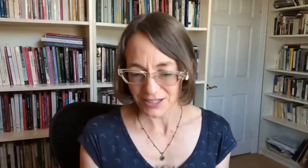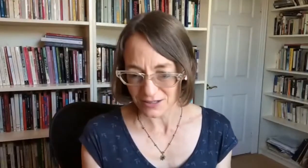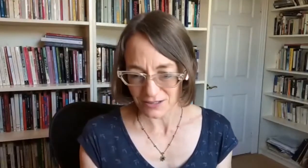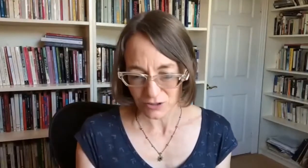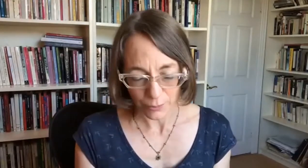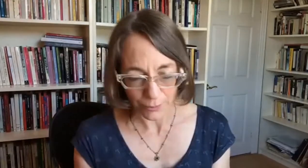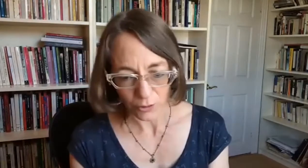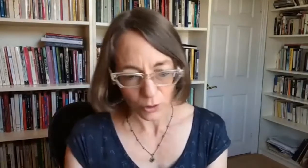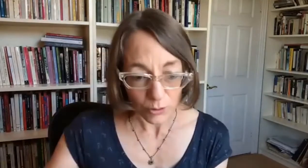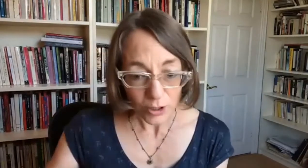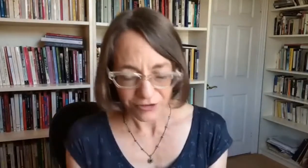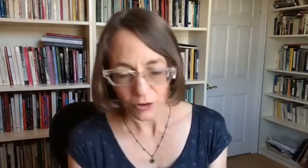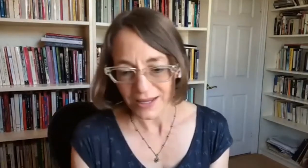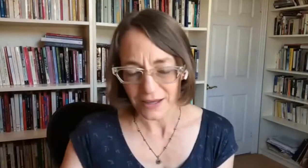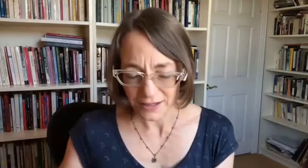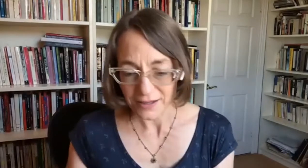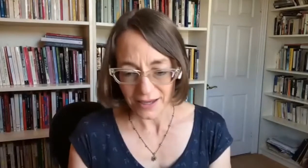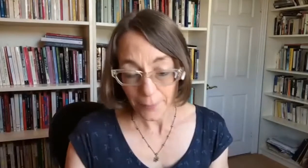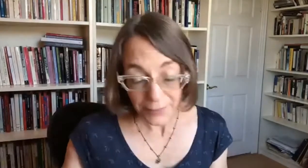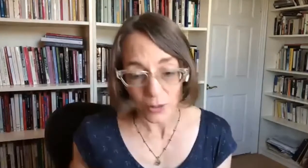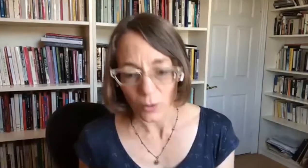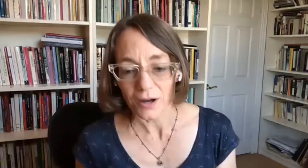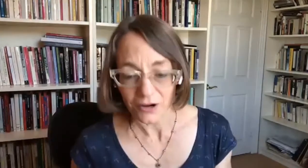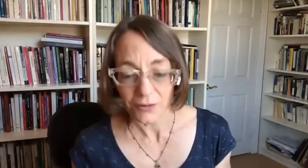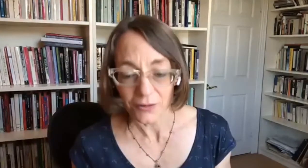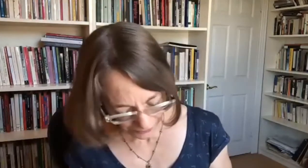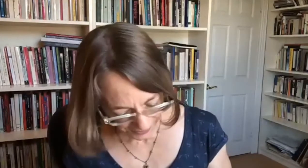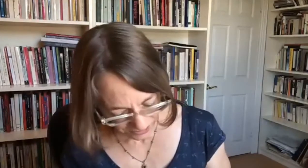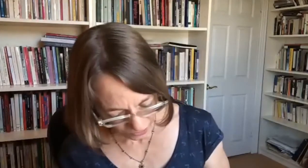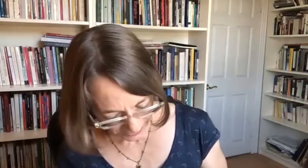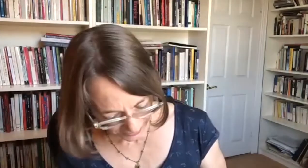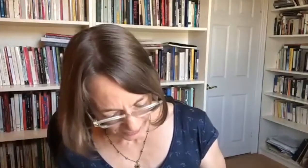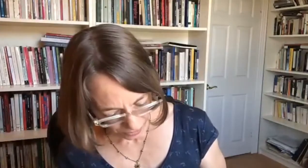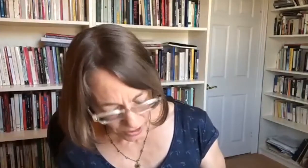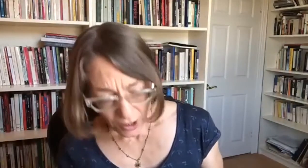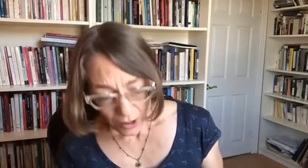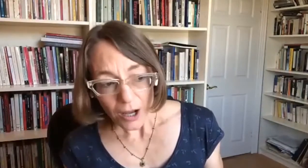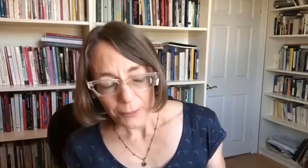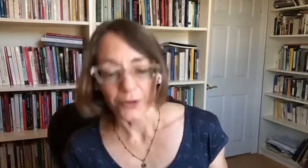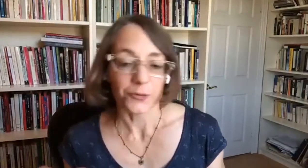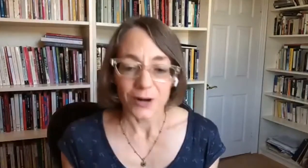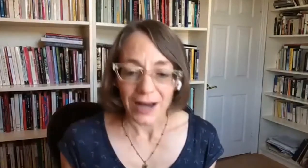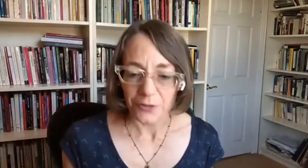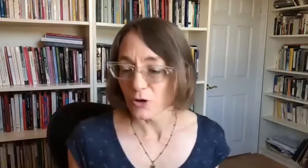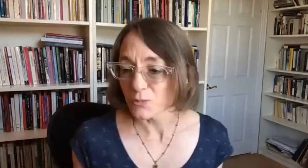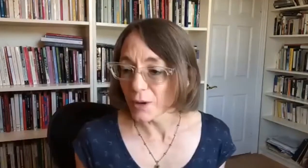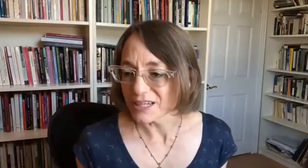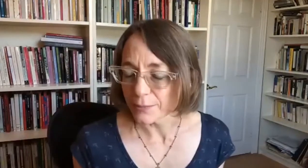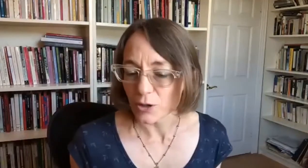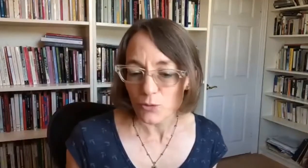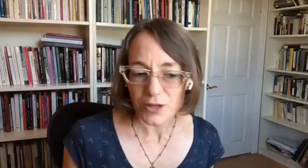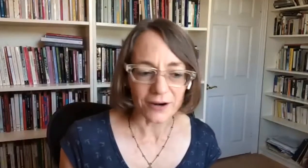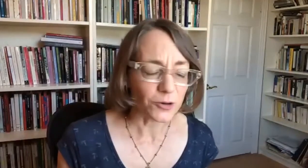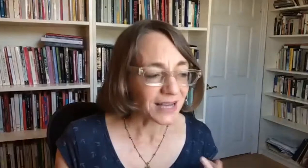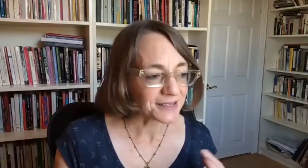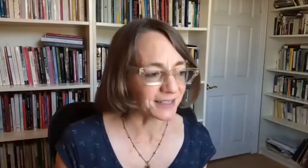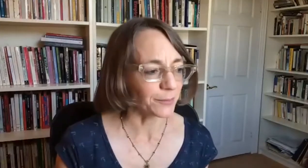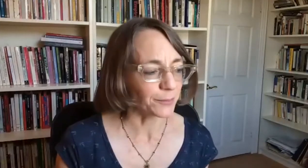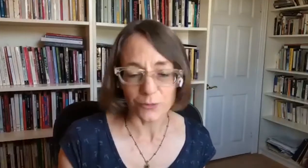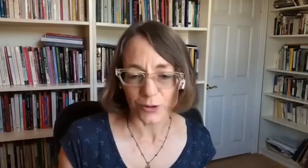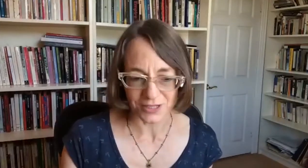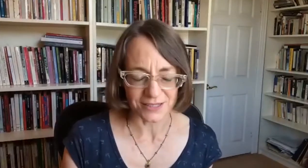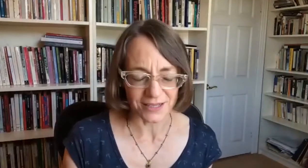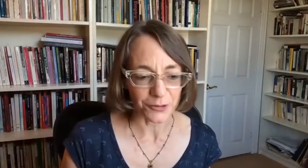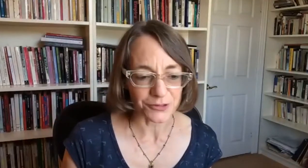and how race comes into play that sometimes is so ambiguous. On the other hand, it